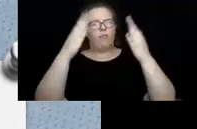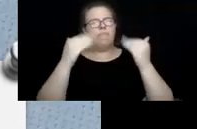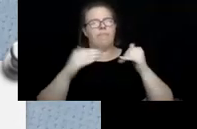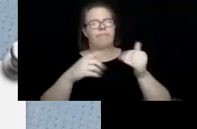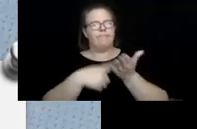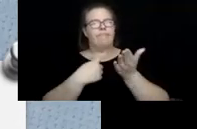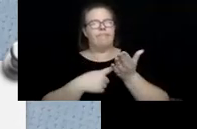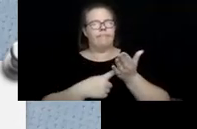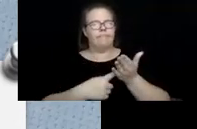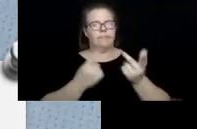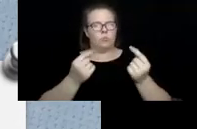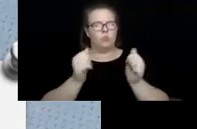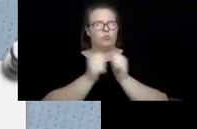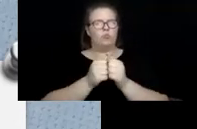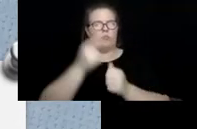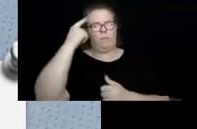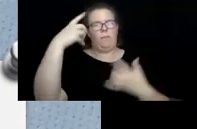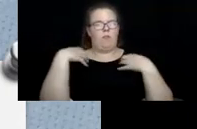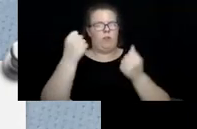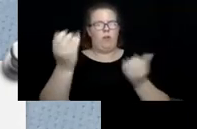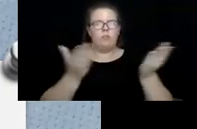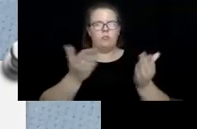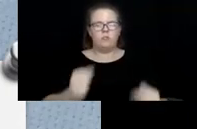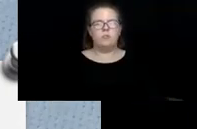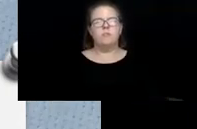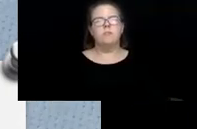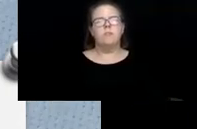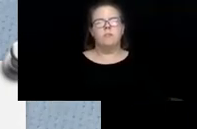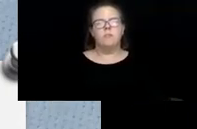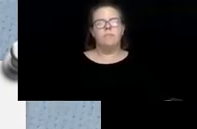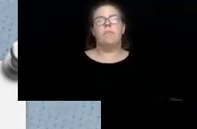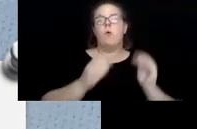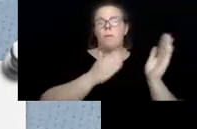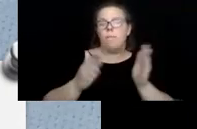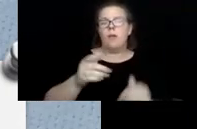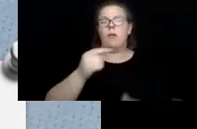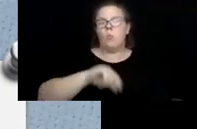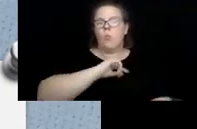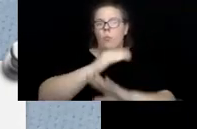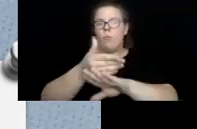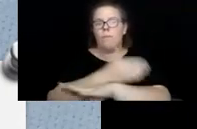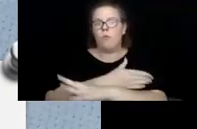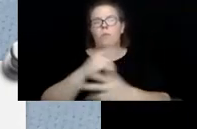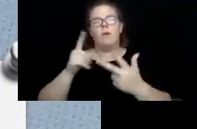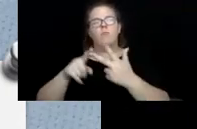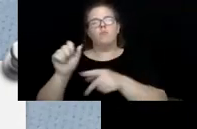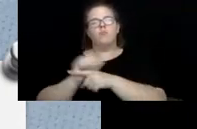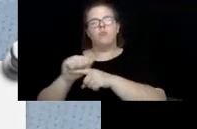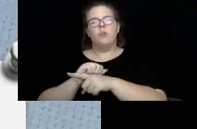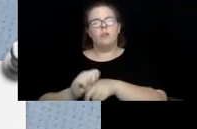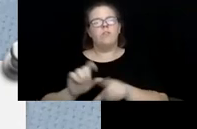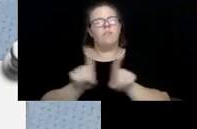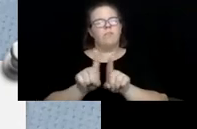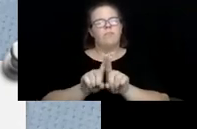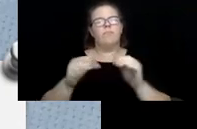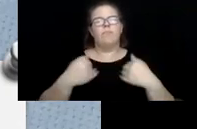of what we're doing with our mental health services, planning, quality improvement and training. We also have a SPOA,